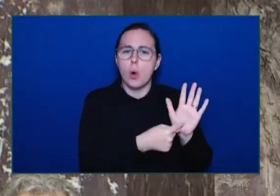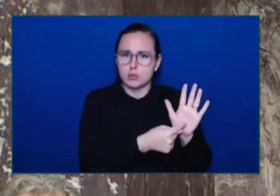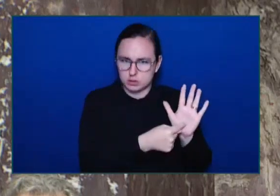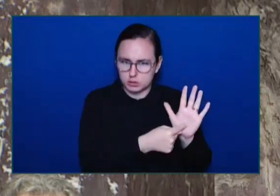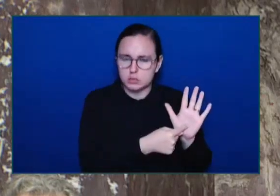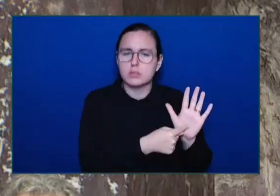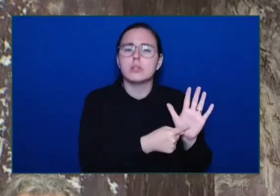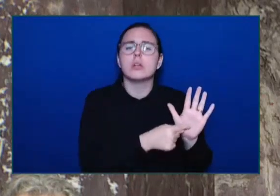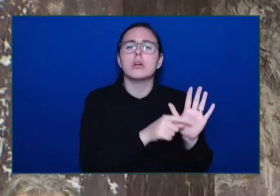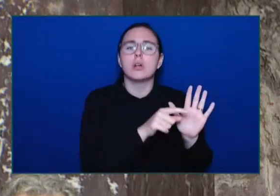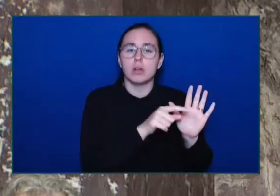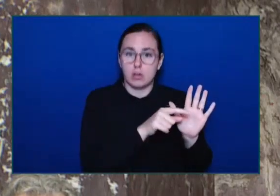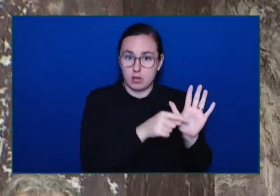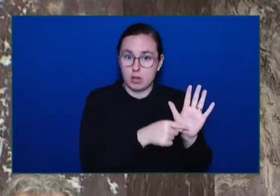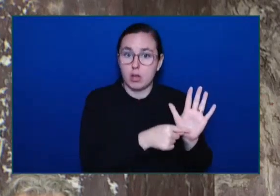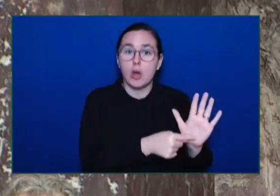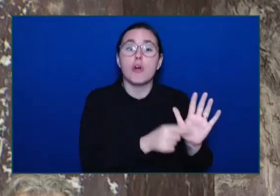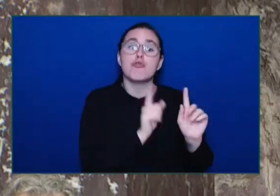we can